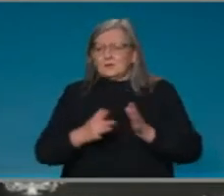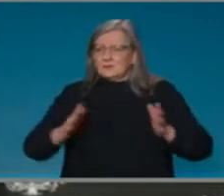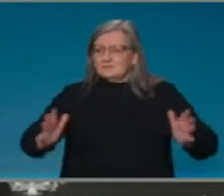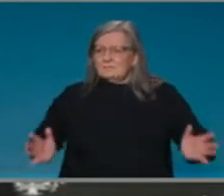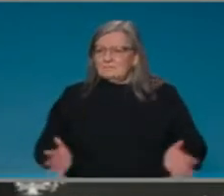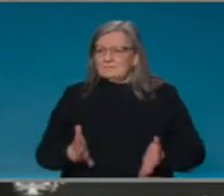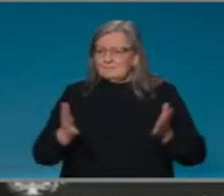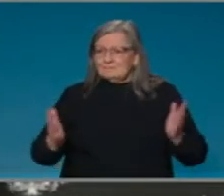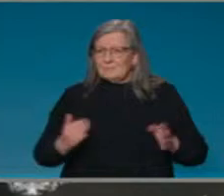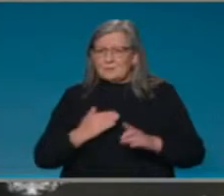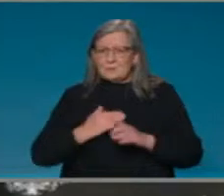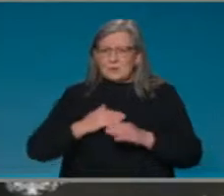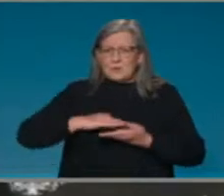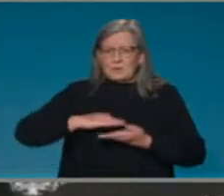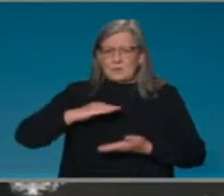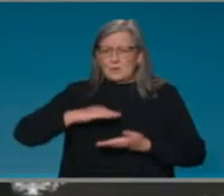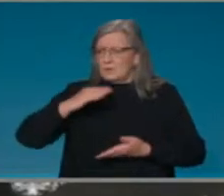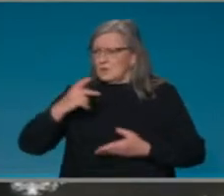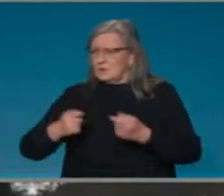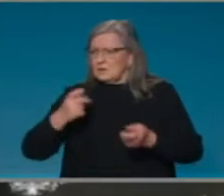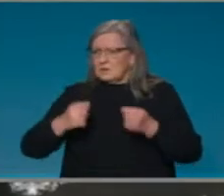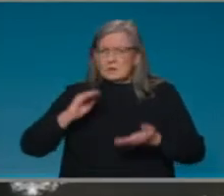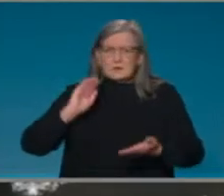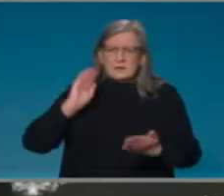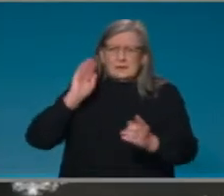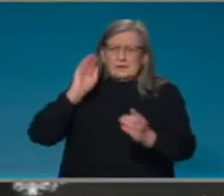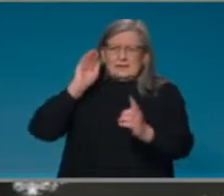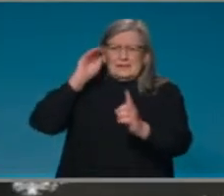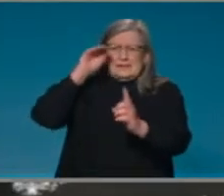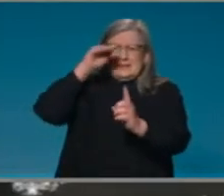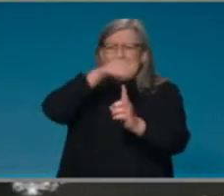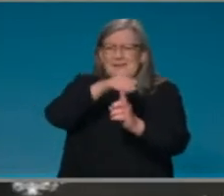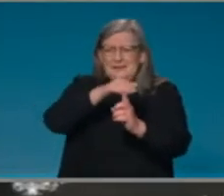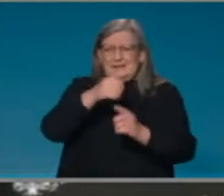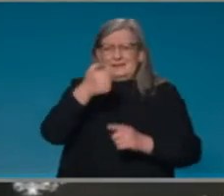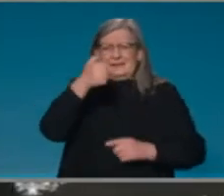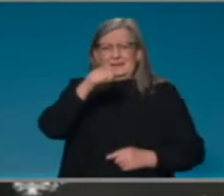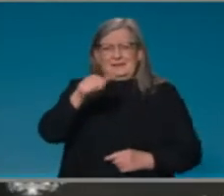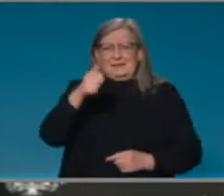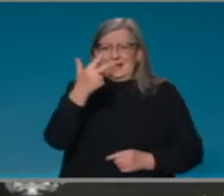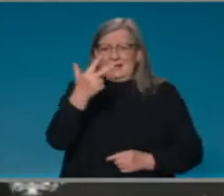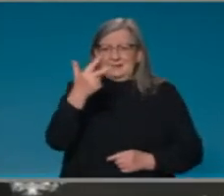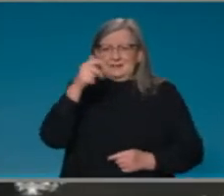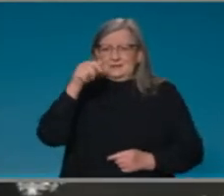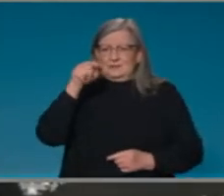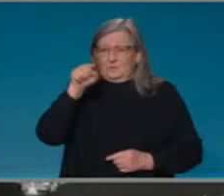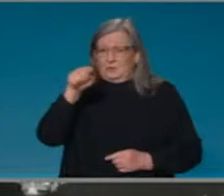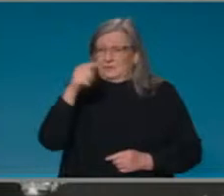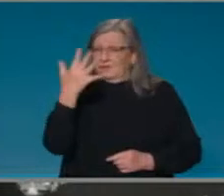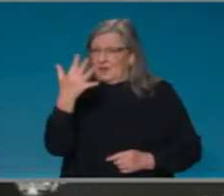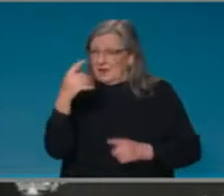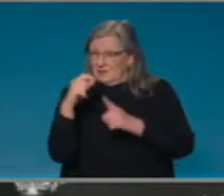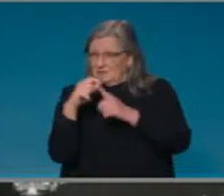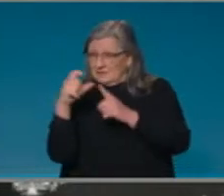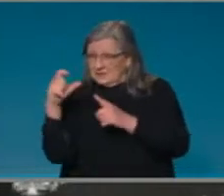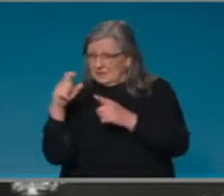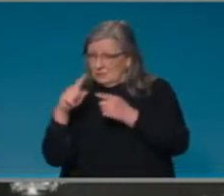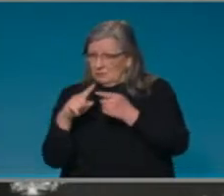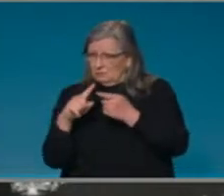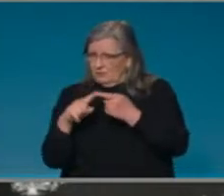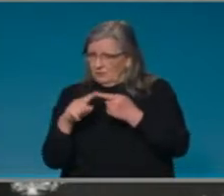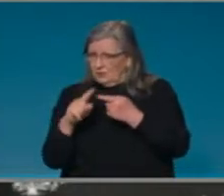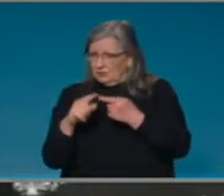important figures is we've reached 68.5% of first doses of more than 14.1